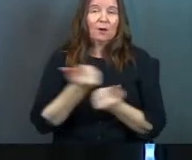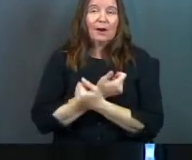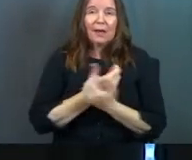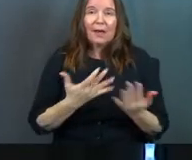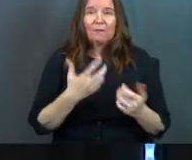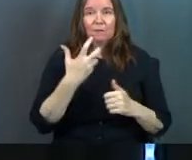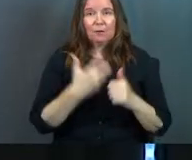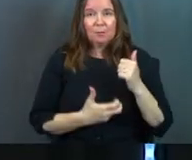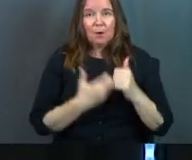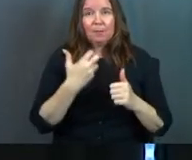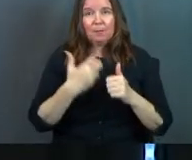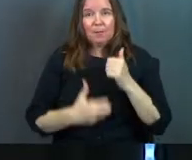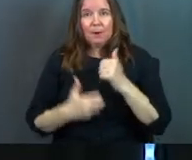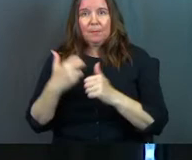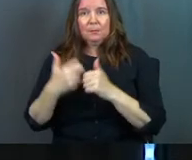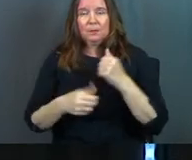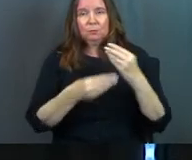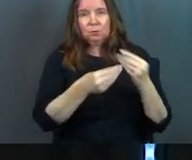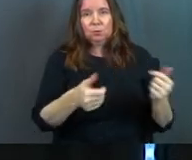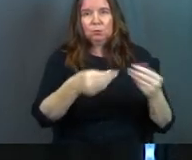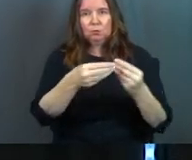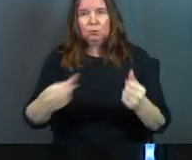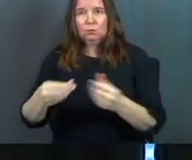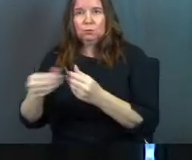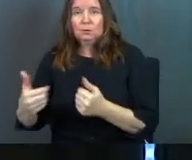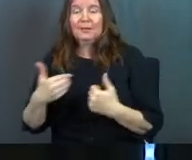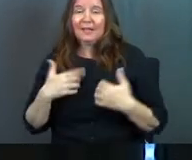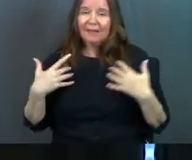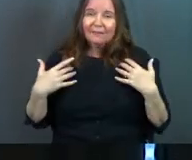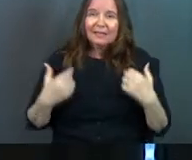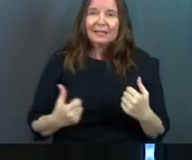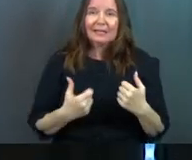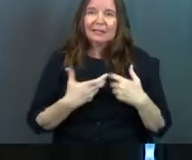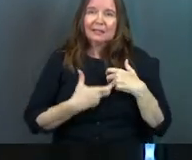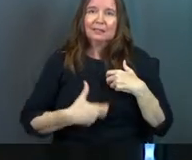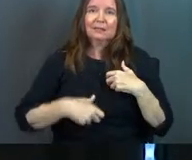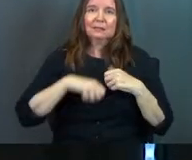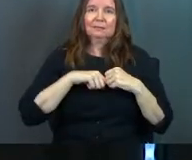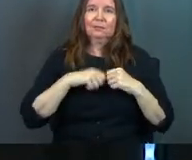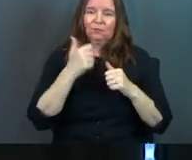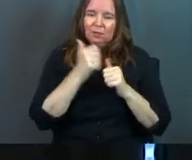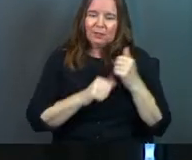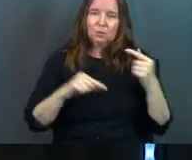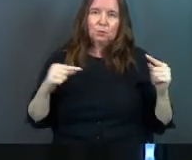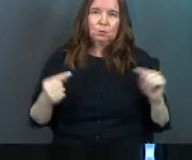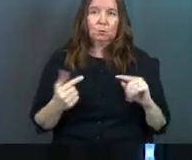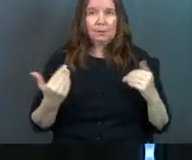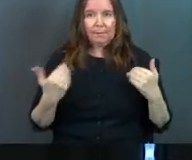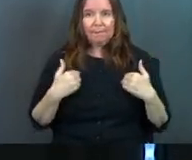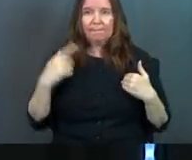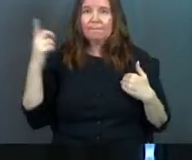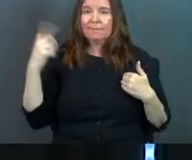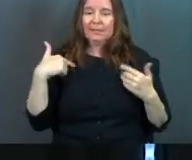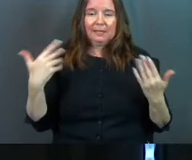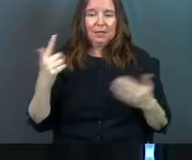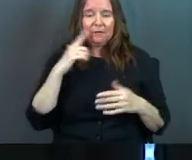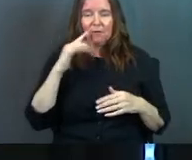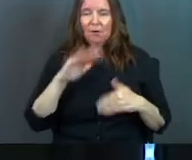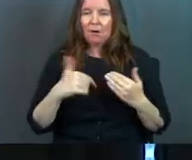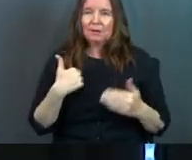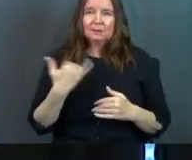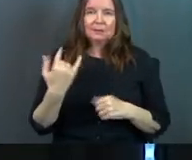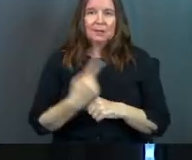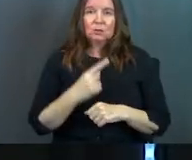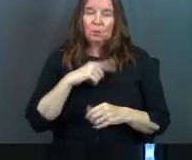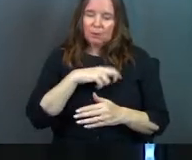every problem. I believe He has healing for every wound. He's just here for us today.